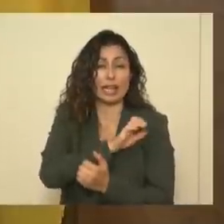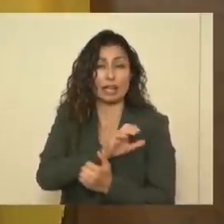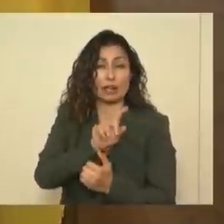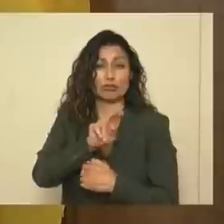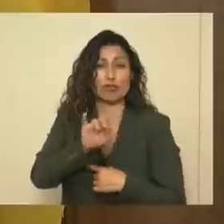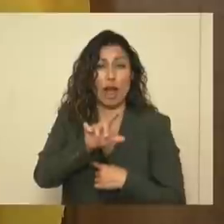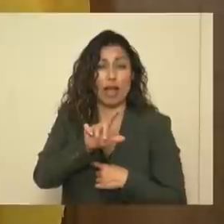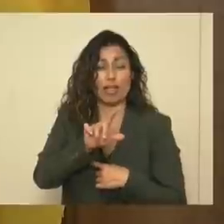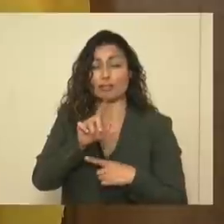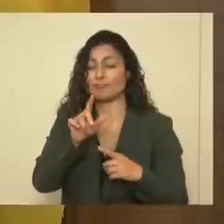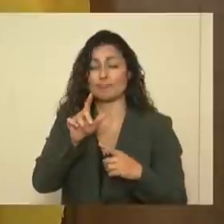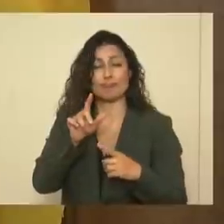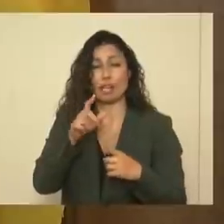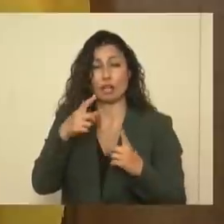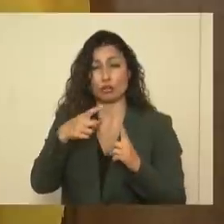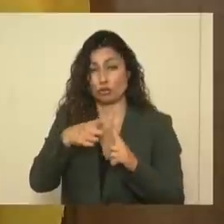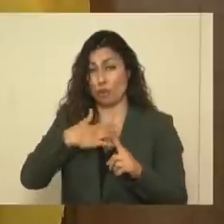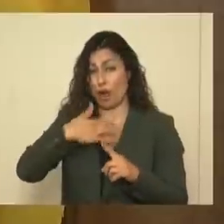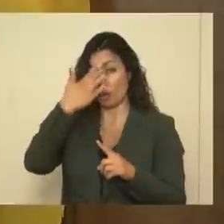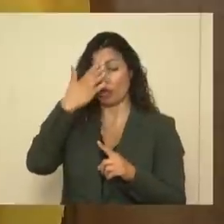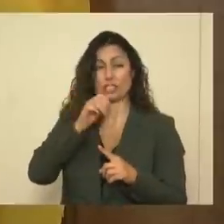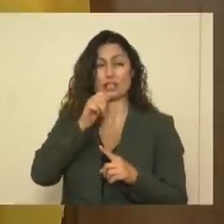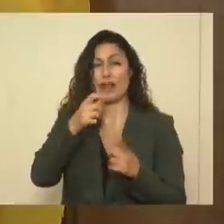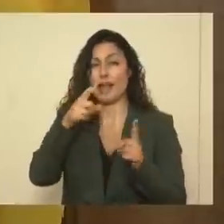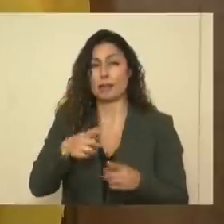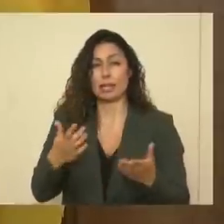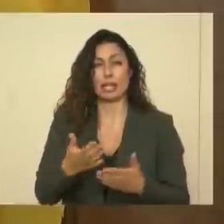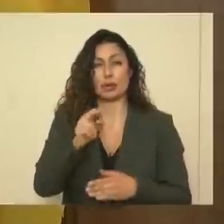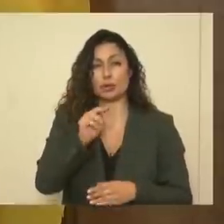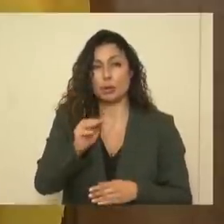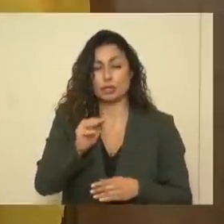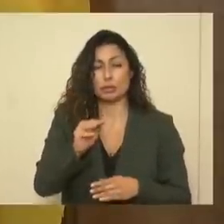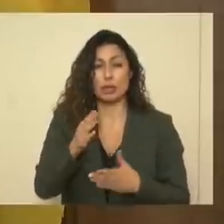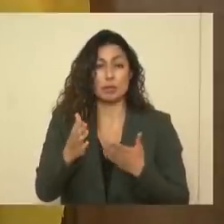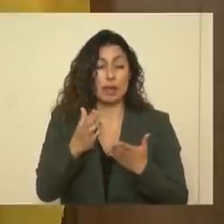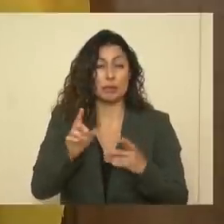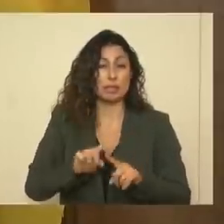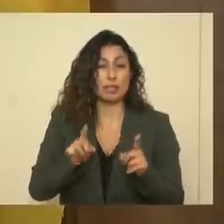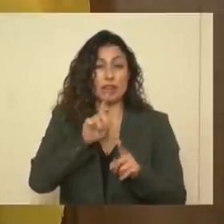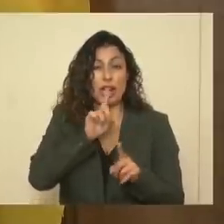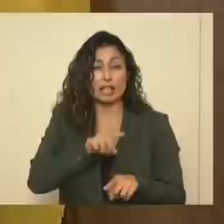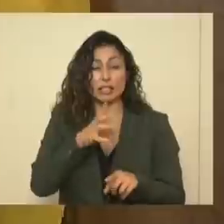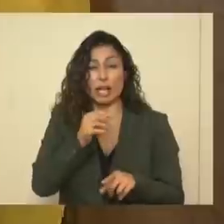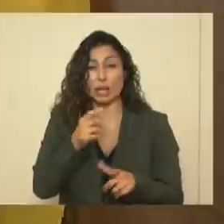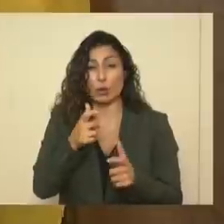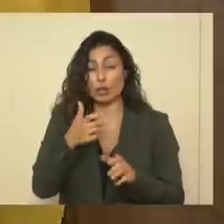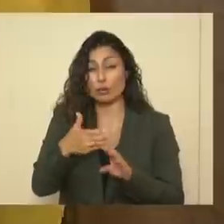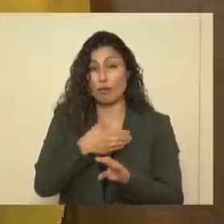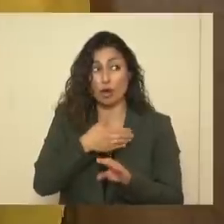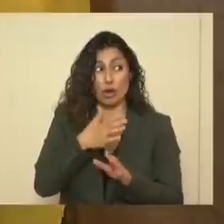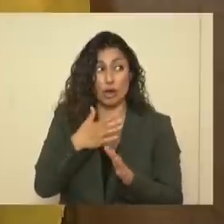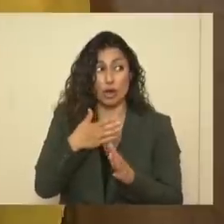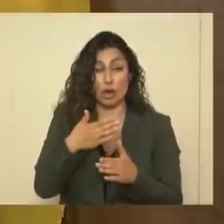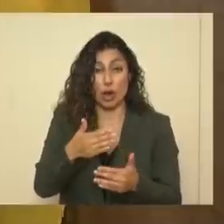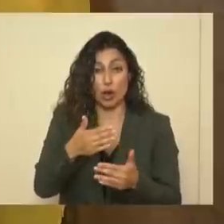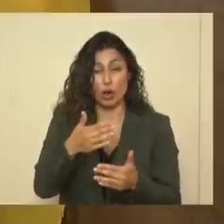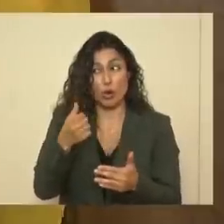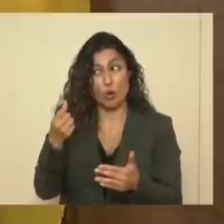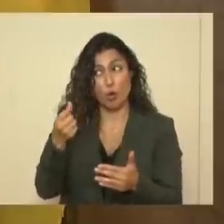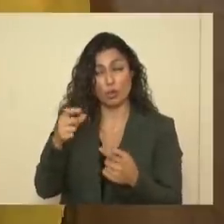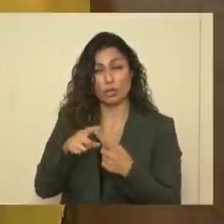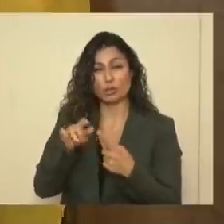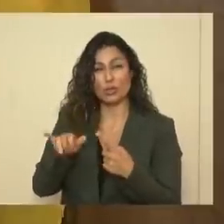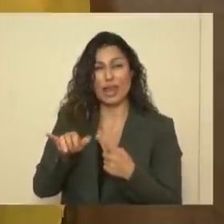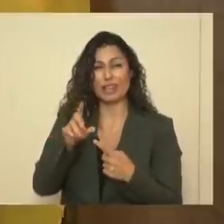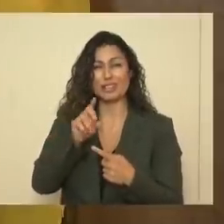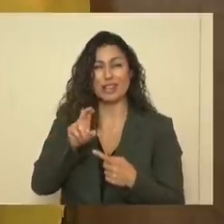To my knowledge, it's not occurring in New Mexico. But there might be a different answer. And quickly, before you go, you ready? Hang on to it, Dr. Scraise.